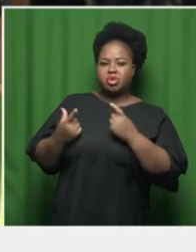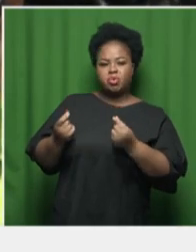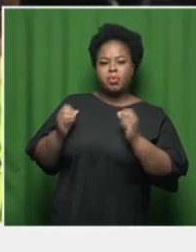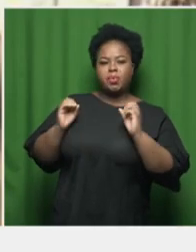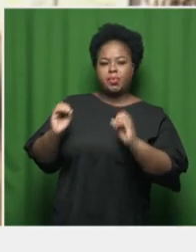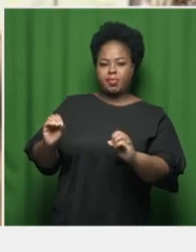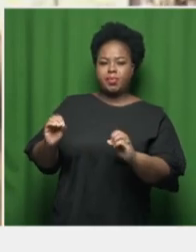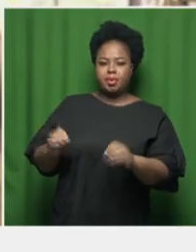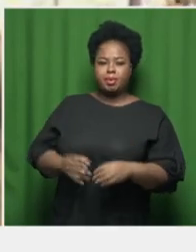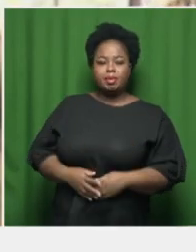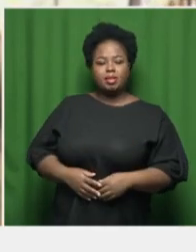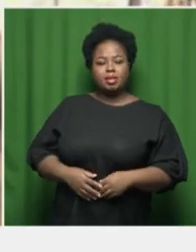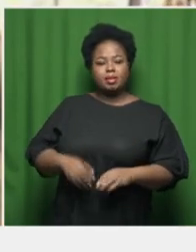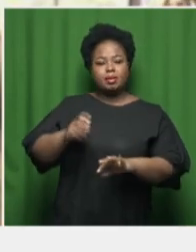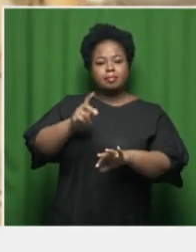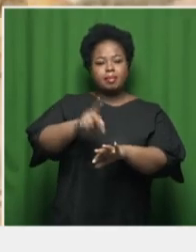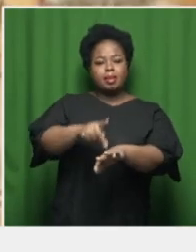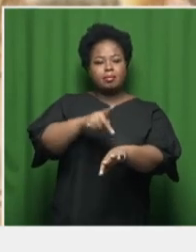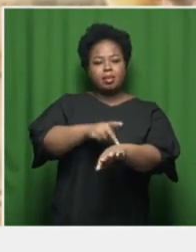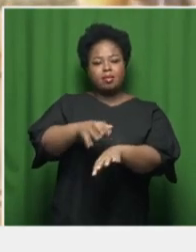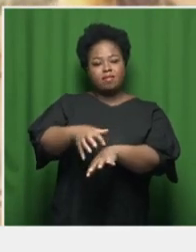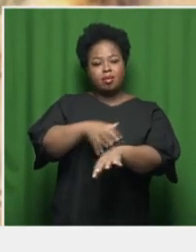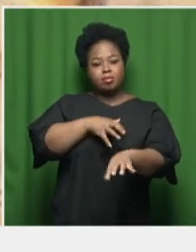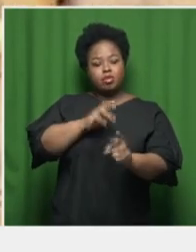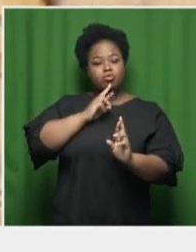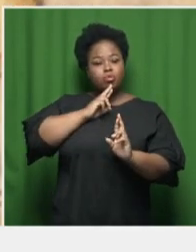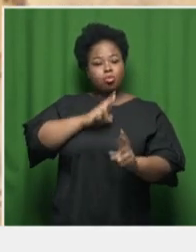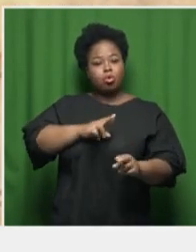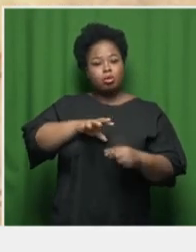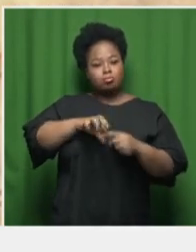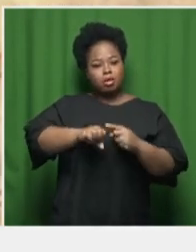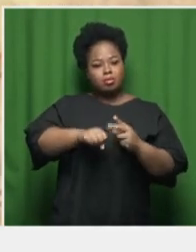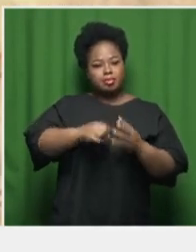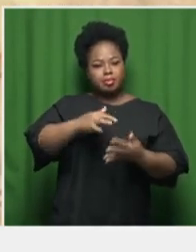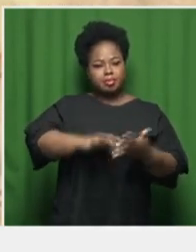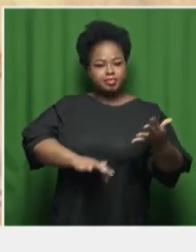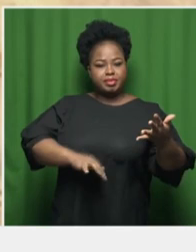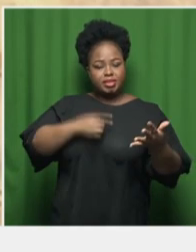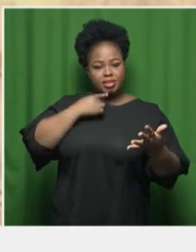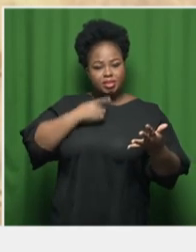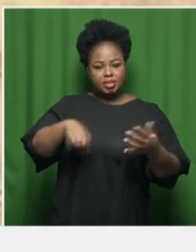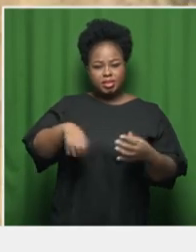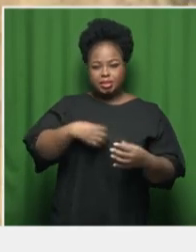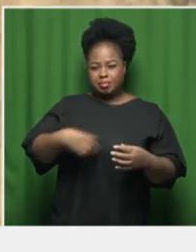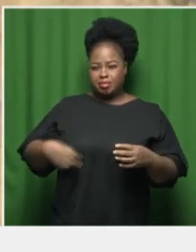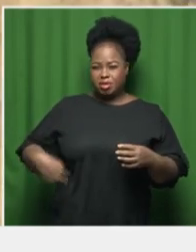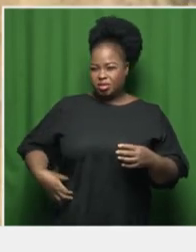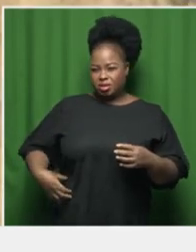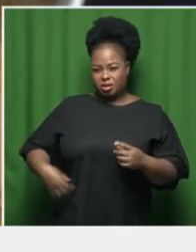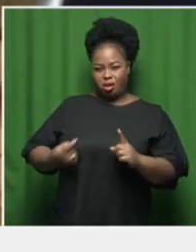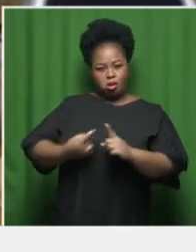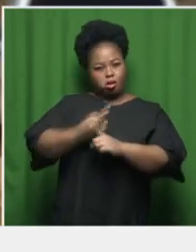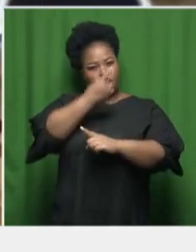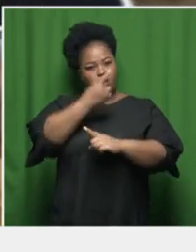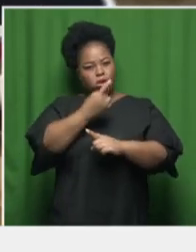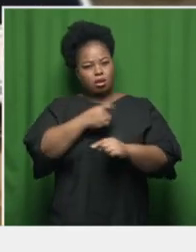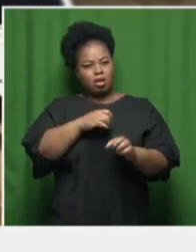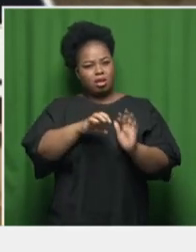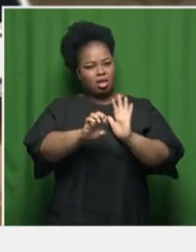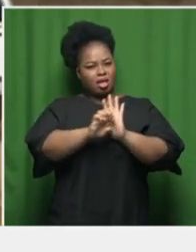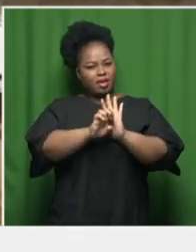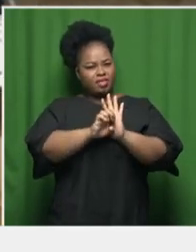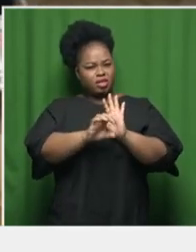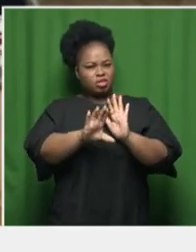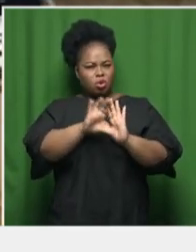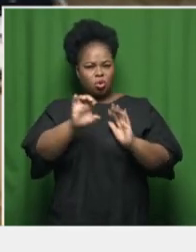palapala farm scandal a preliminary report found that the allegations that the president violated the executive ethics code in